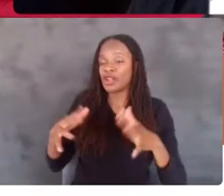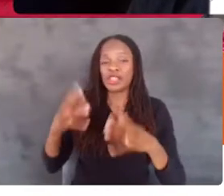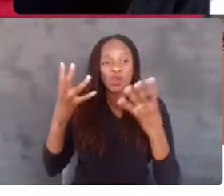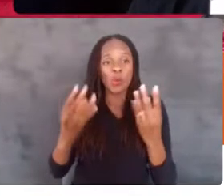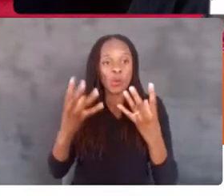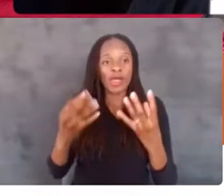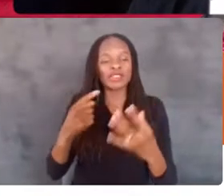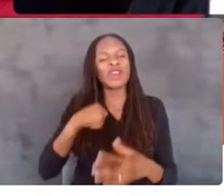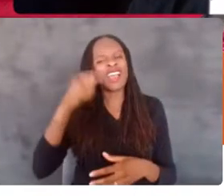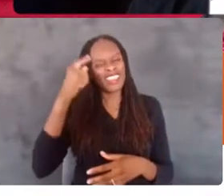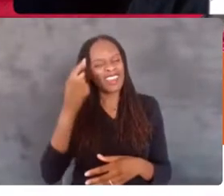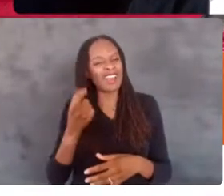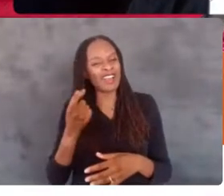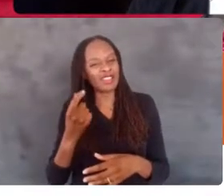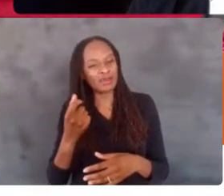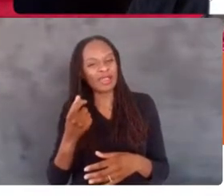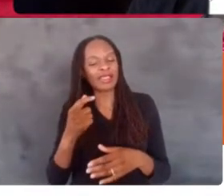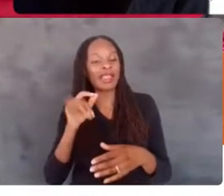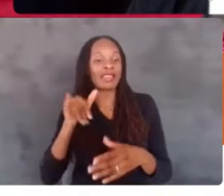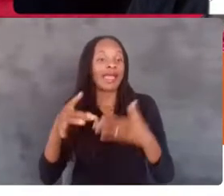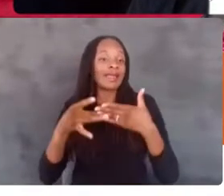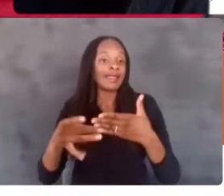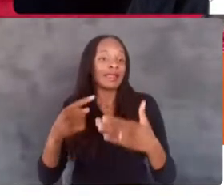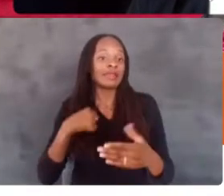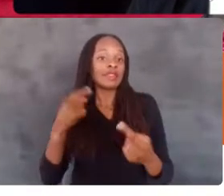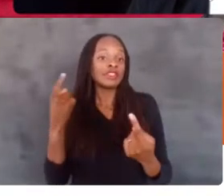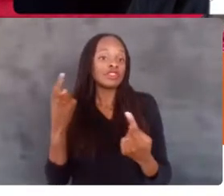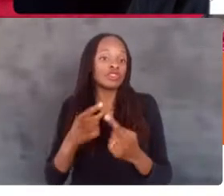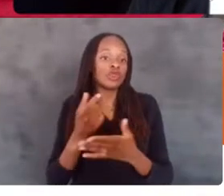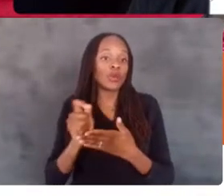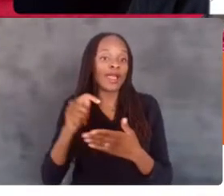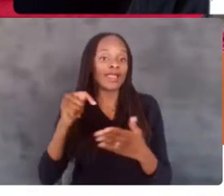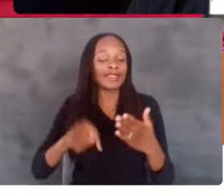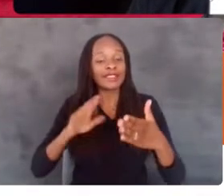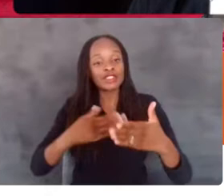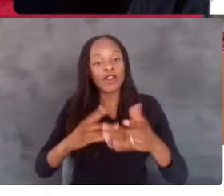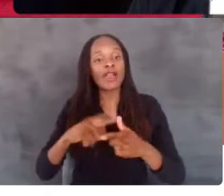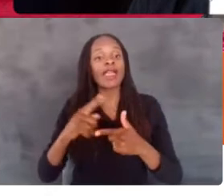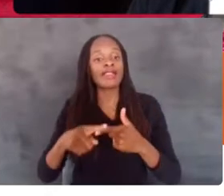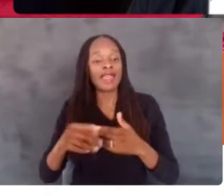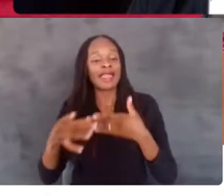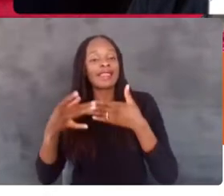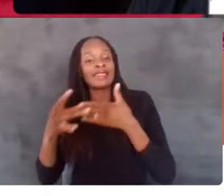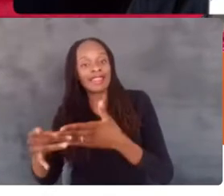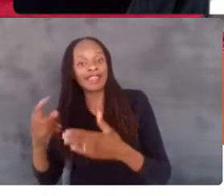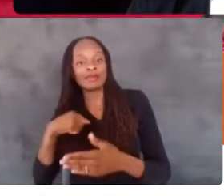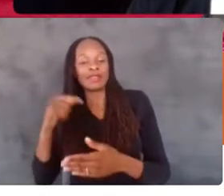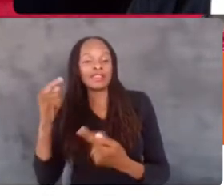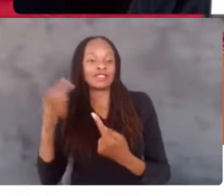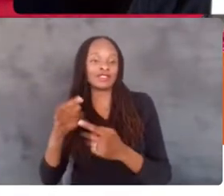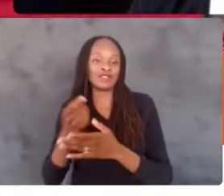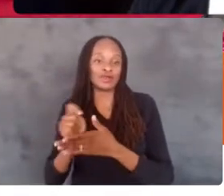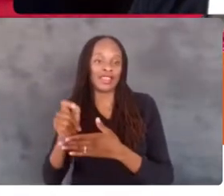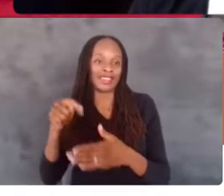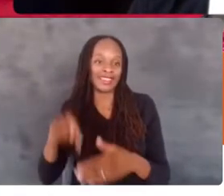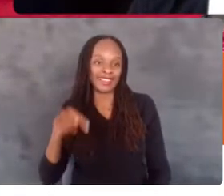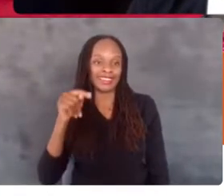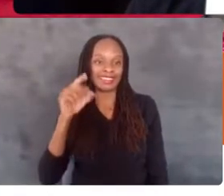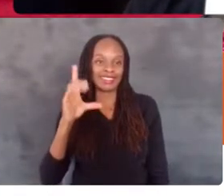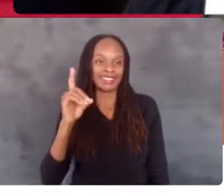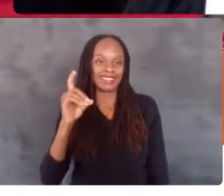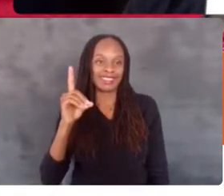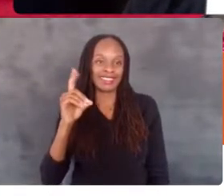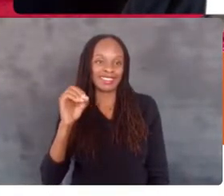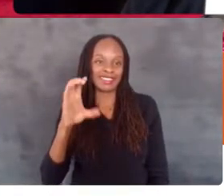which led me to write the song, and then led me to write the documentary film. Wow, great.